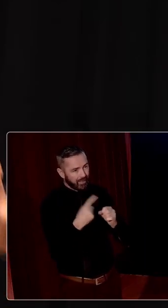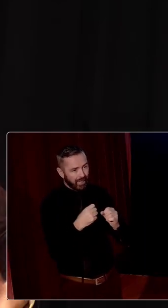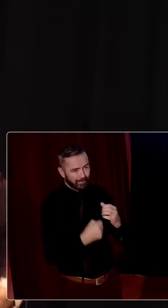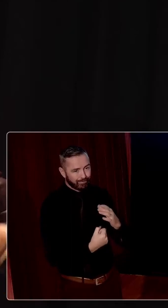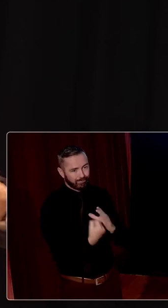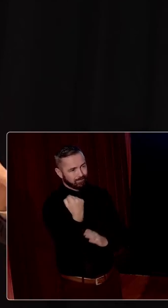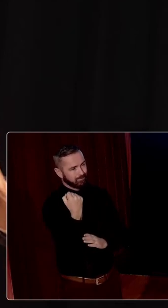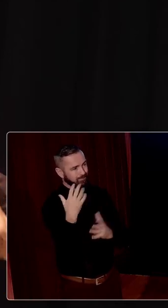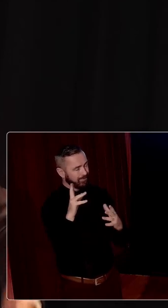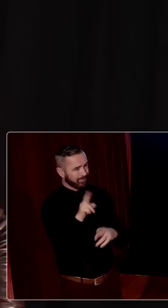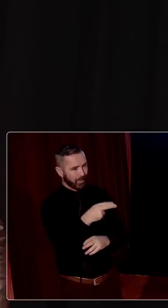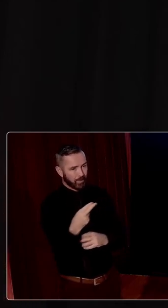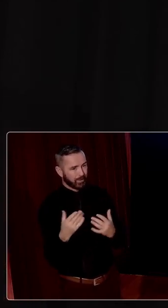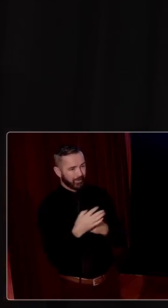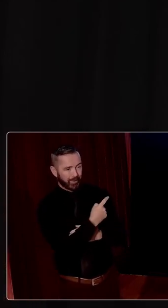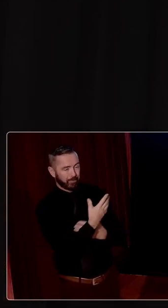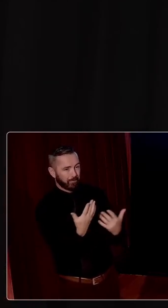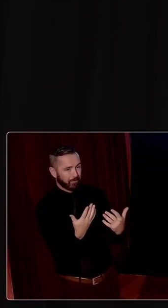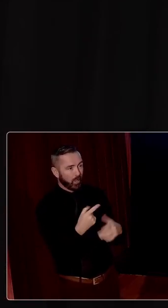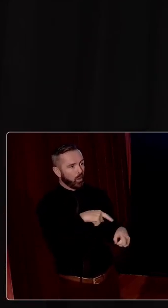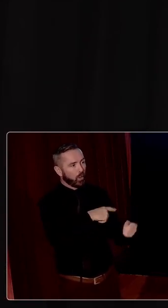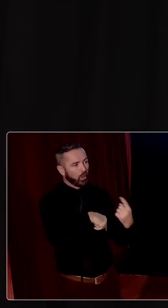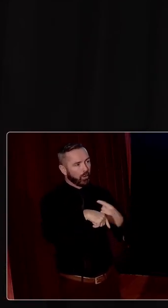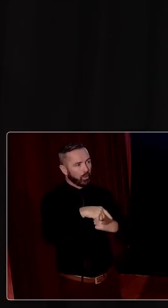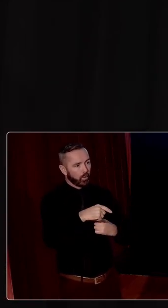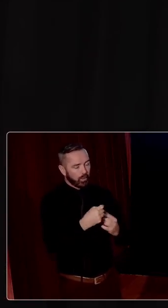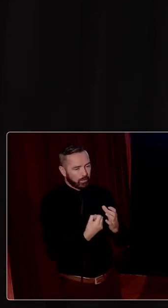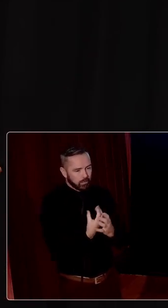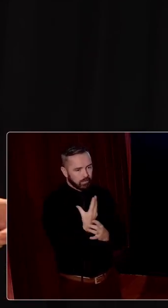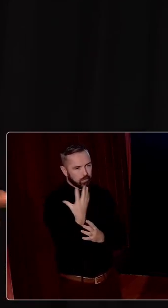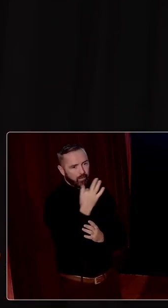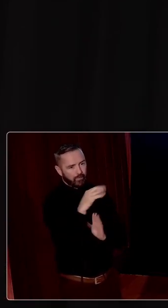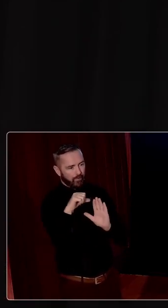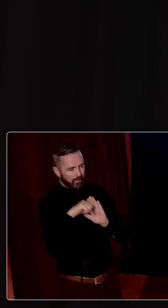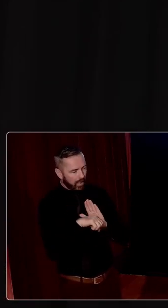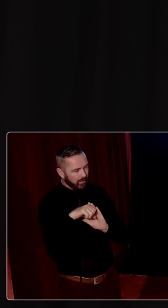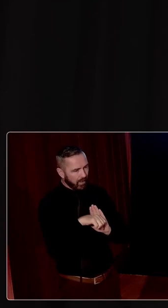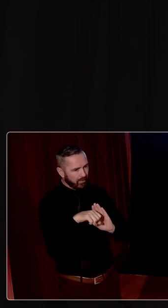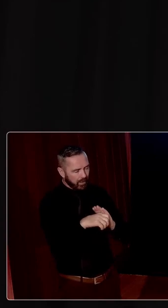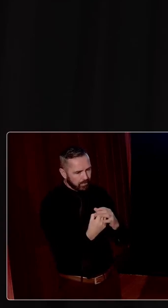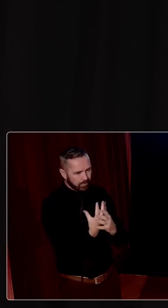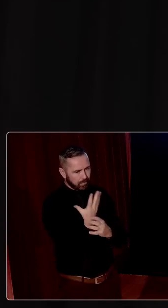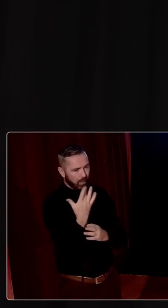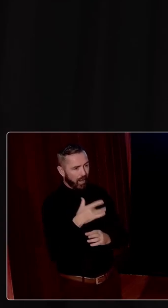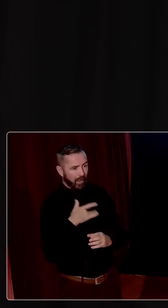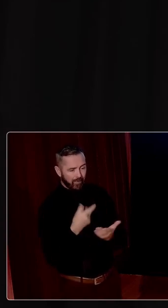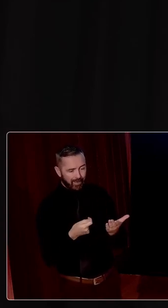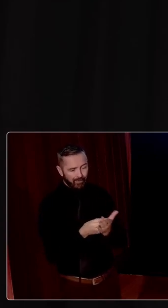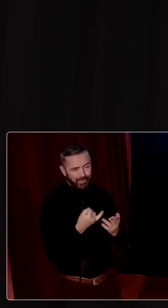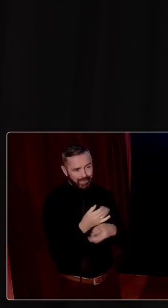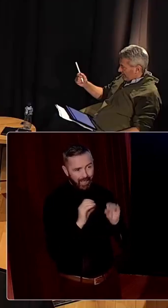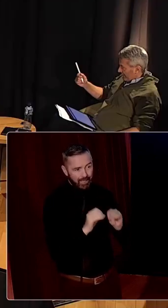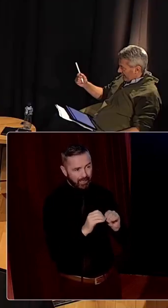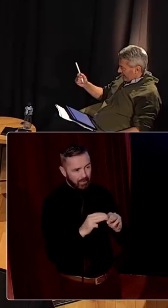managed to drag ourselves up from, from that failure. And I do think the investment in education was okay.